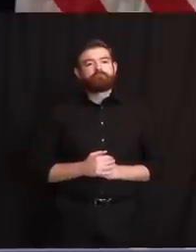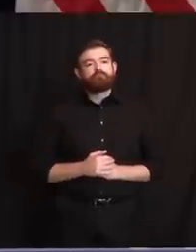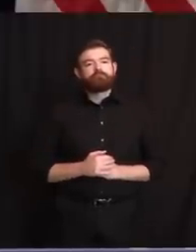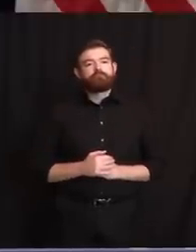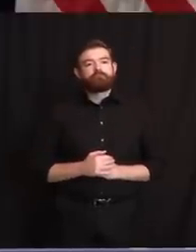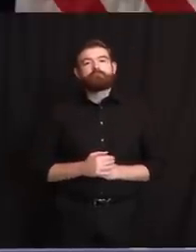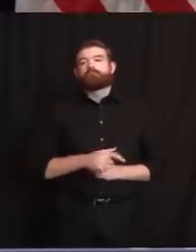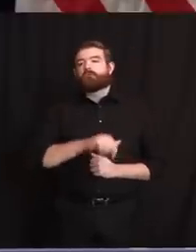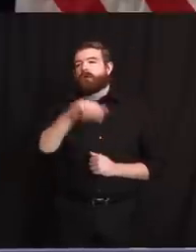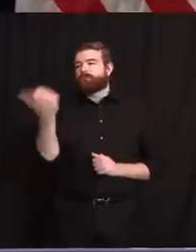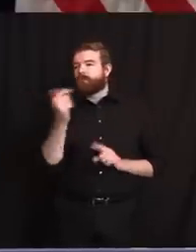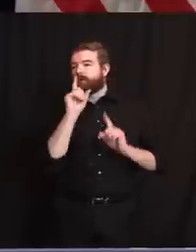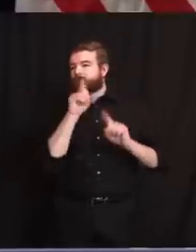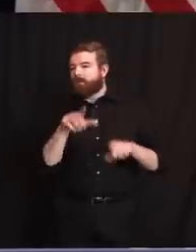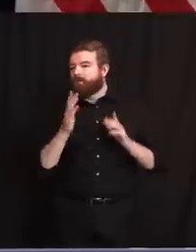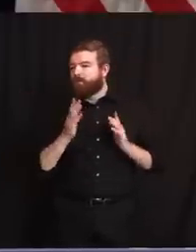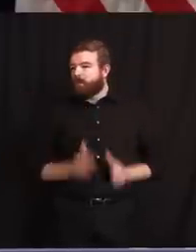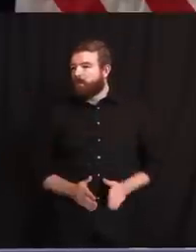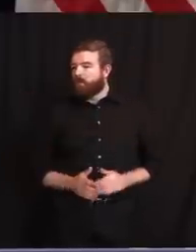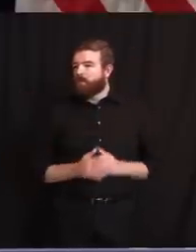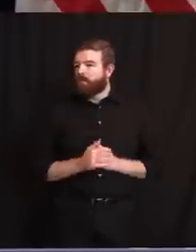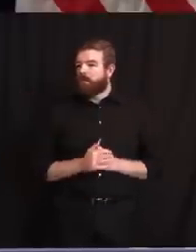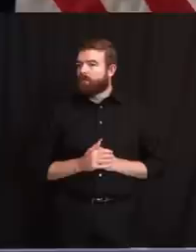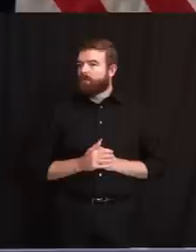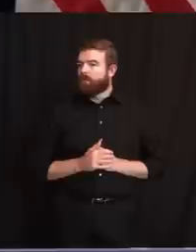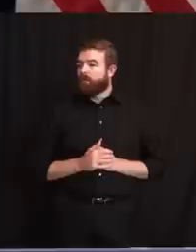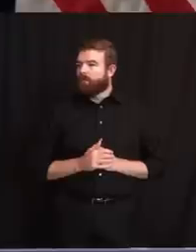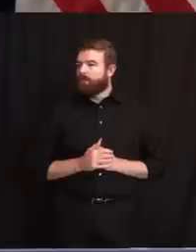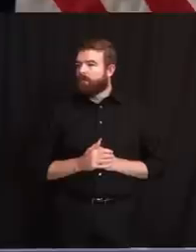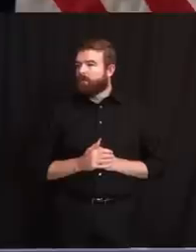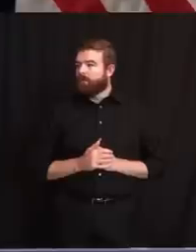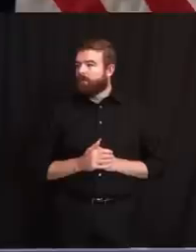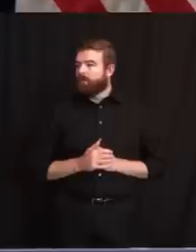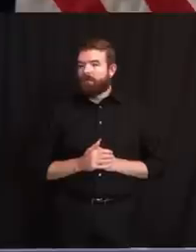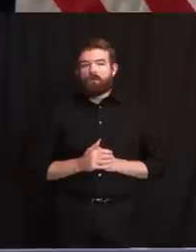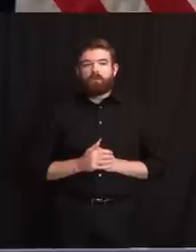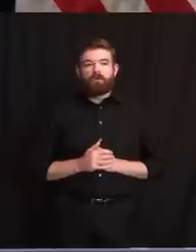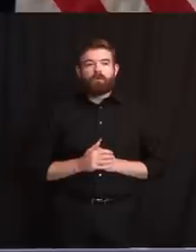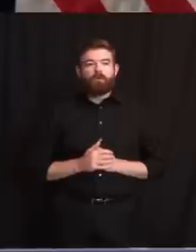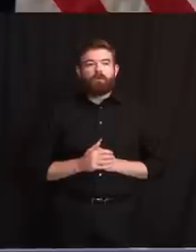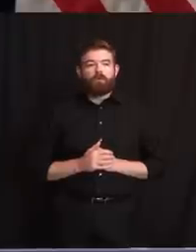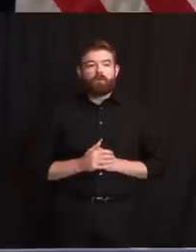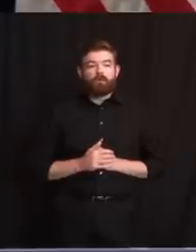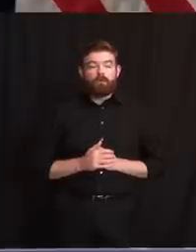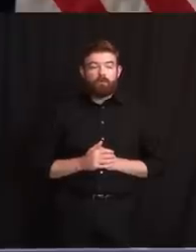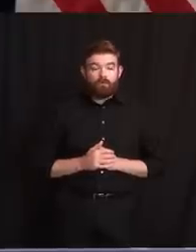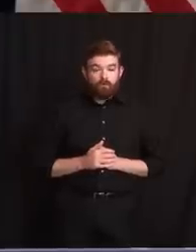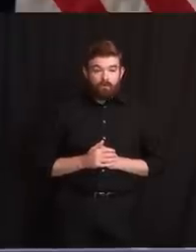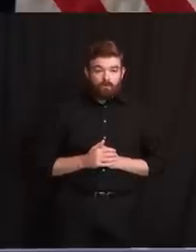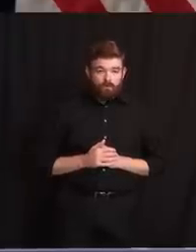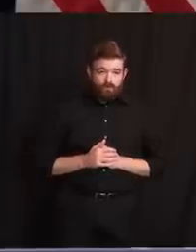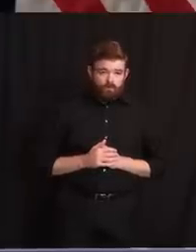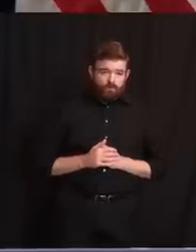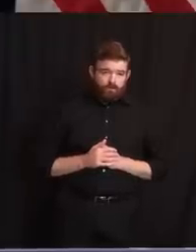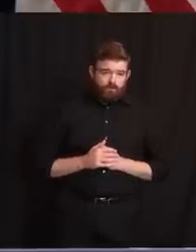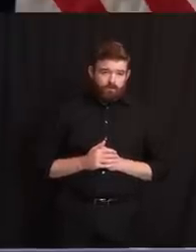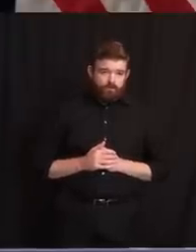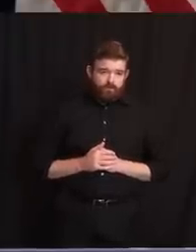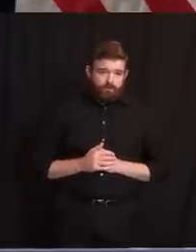Governor, under what circumstances would you decide to deploy the National Guard to quell civil disturbance in New Jersey?